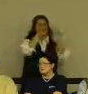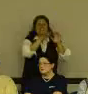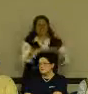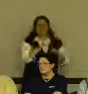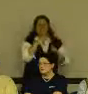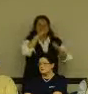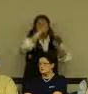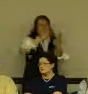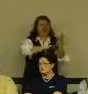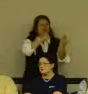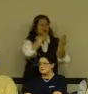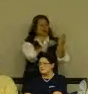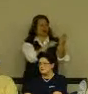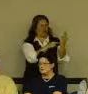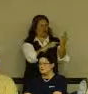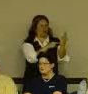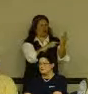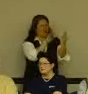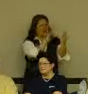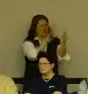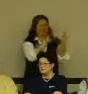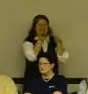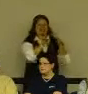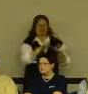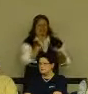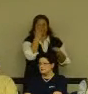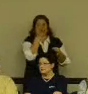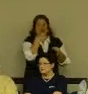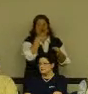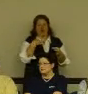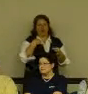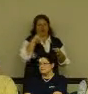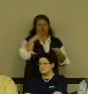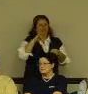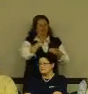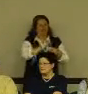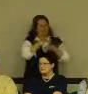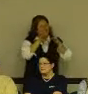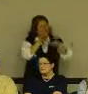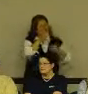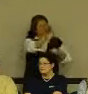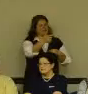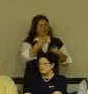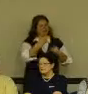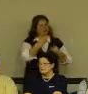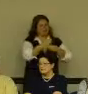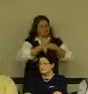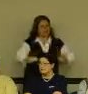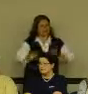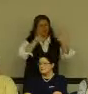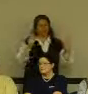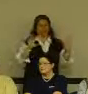particular position. You have to make it clear to an employer why you're applying to them and for that particular role.